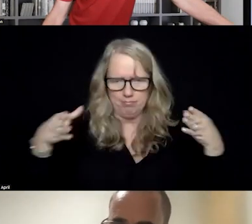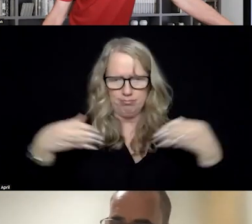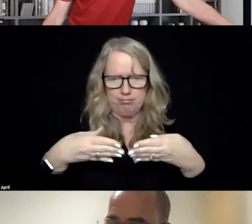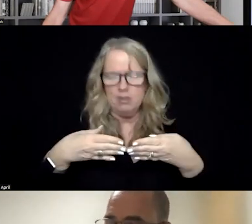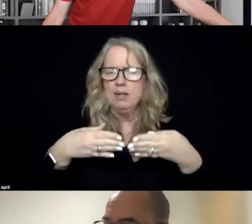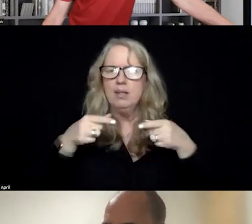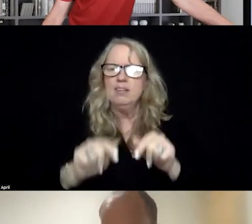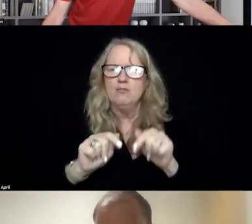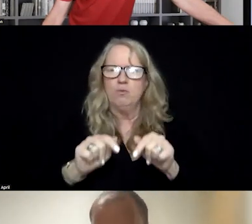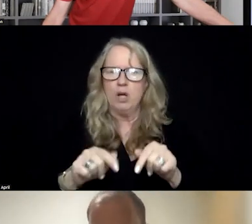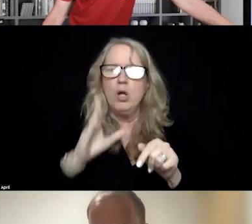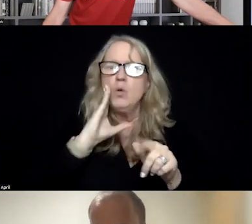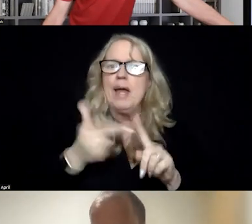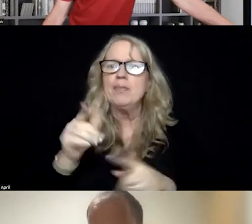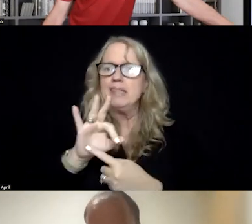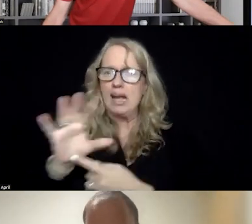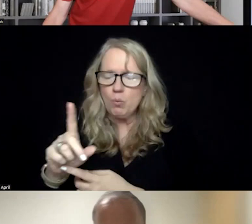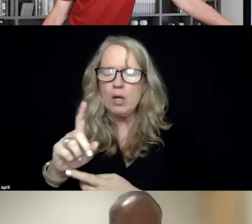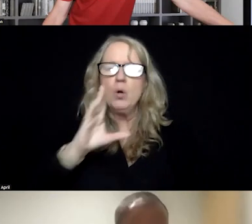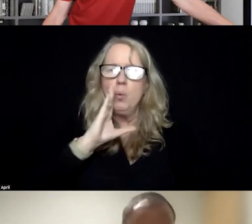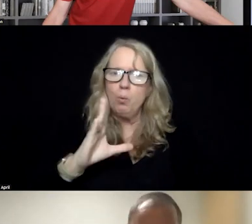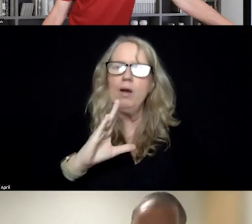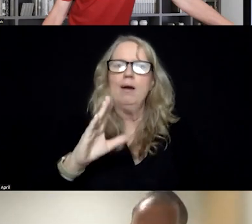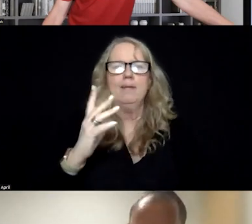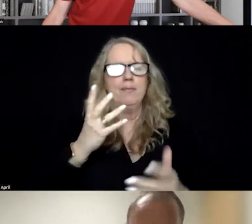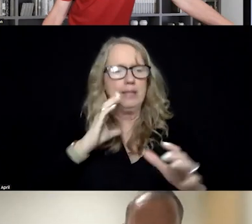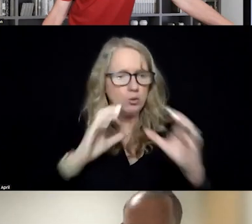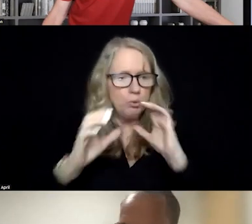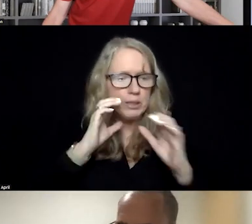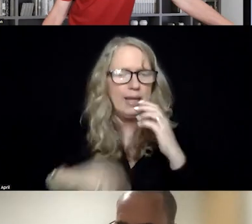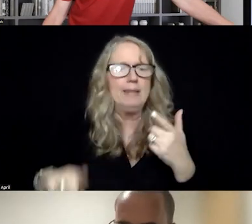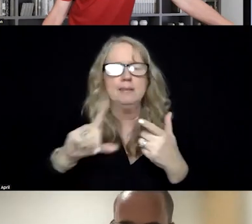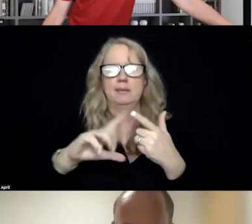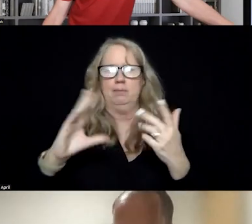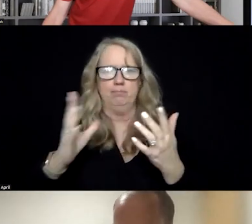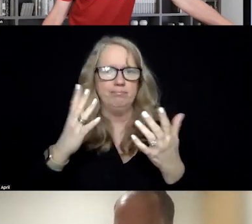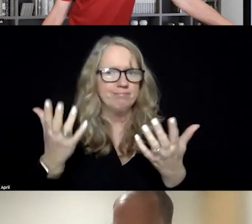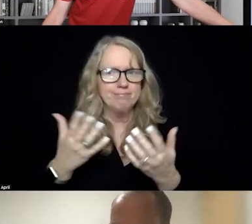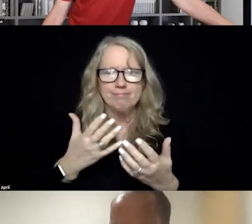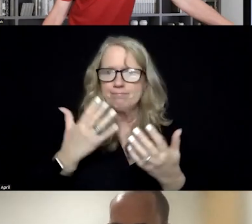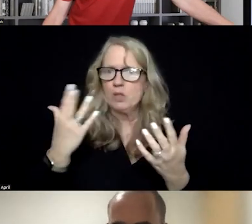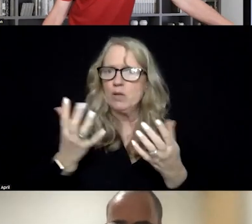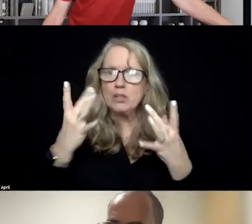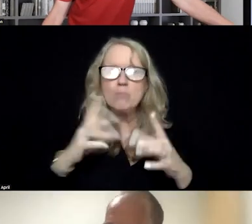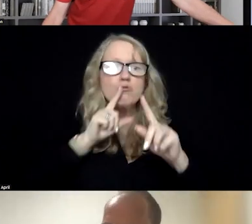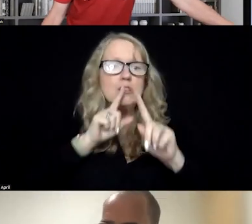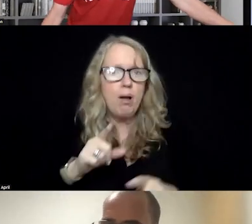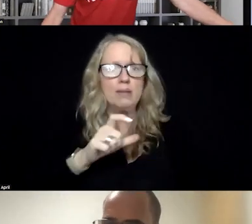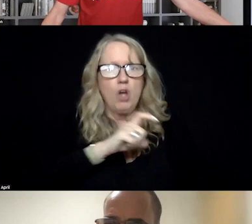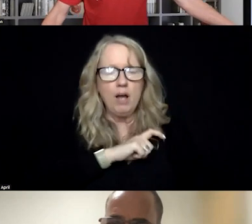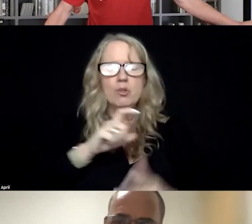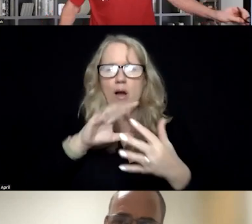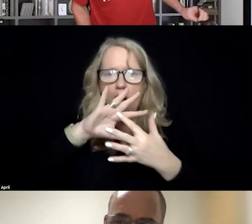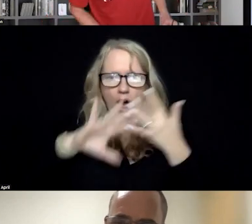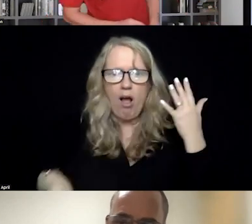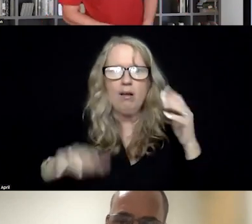sure that the 9-1-1 telecommunicators, our crisis response officers, all have